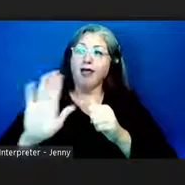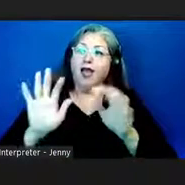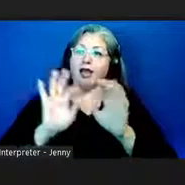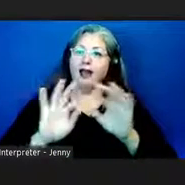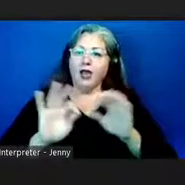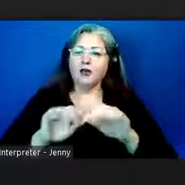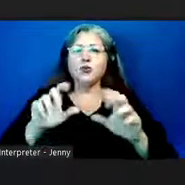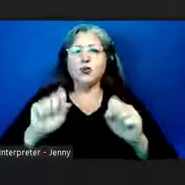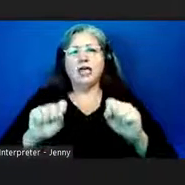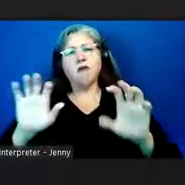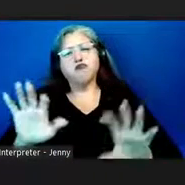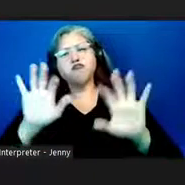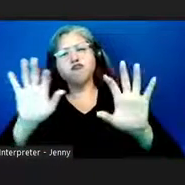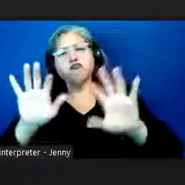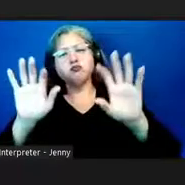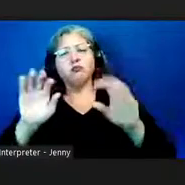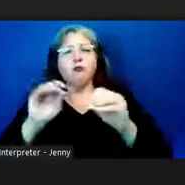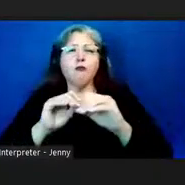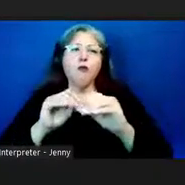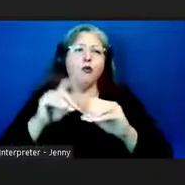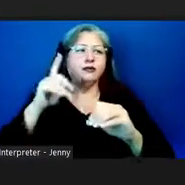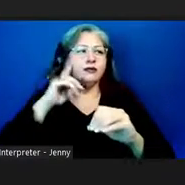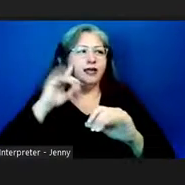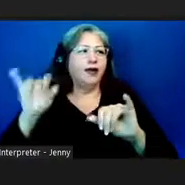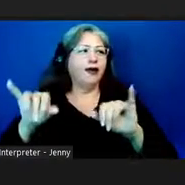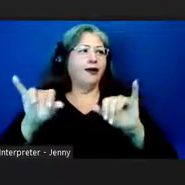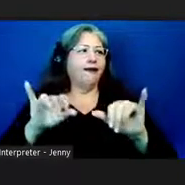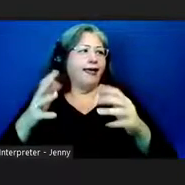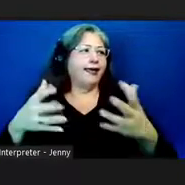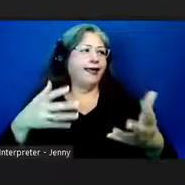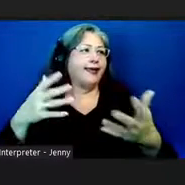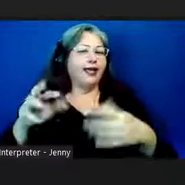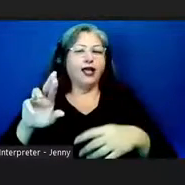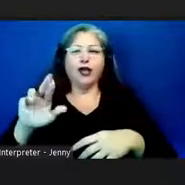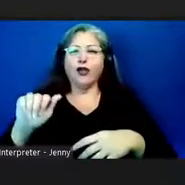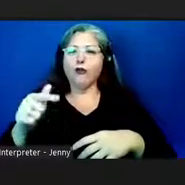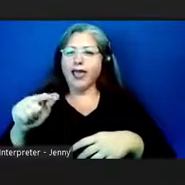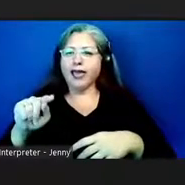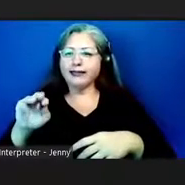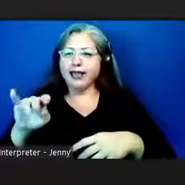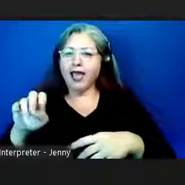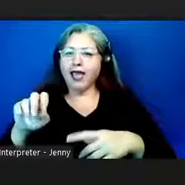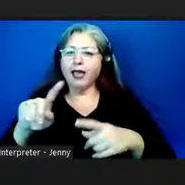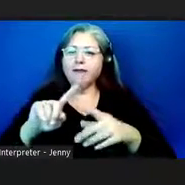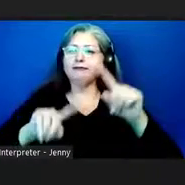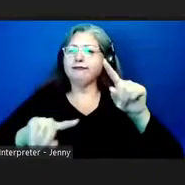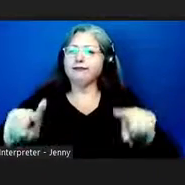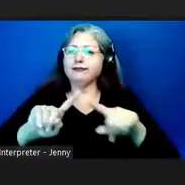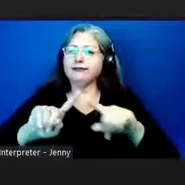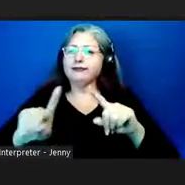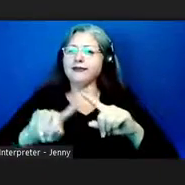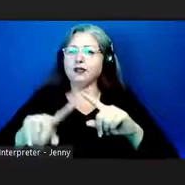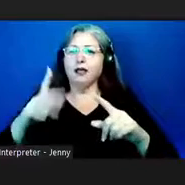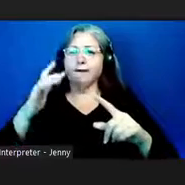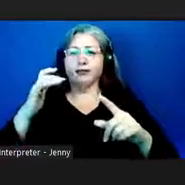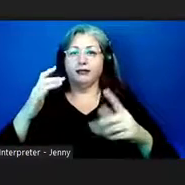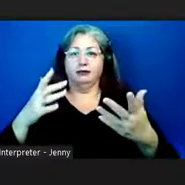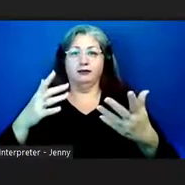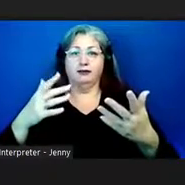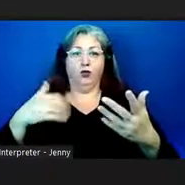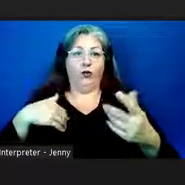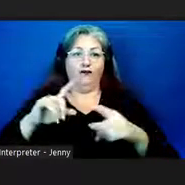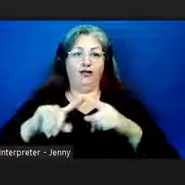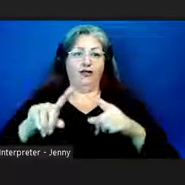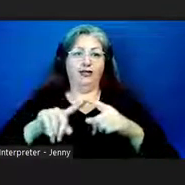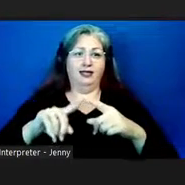jazz it up a little bit you could make it sound like you know ragtime or something like that because we had all those instruments